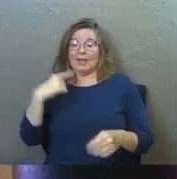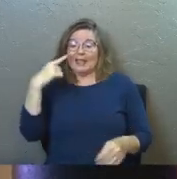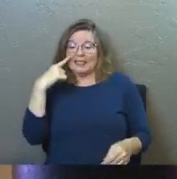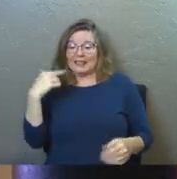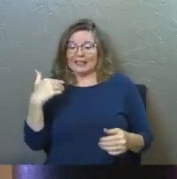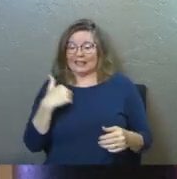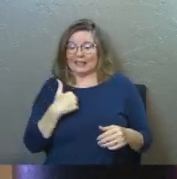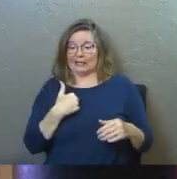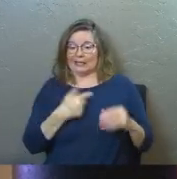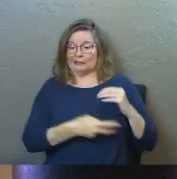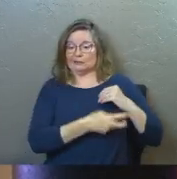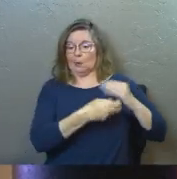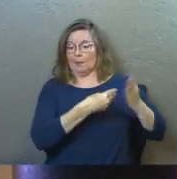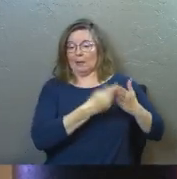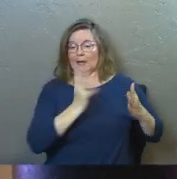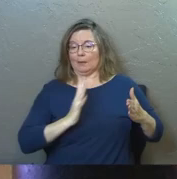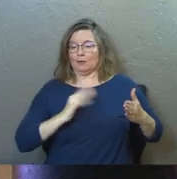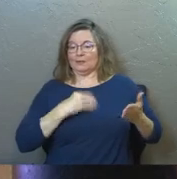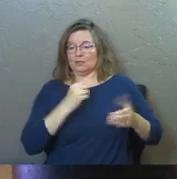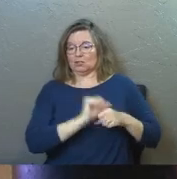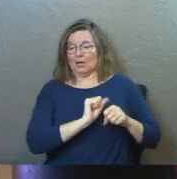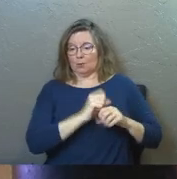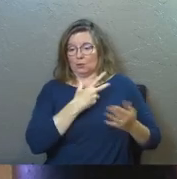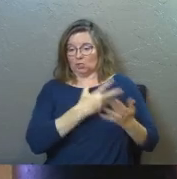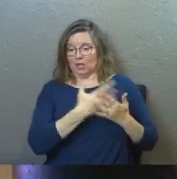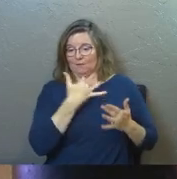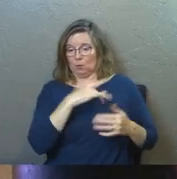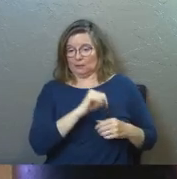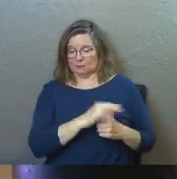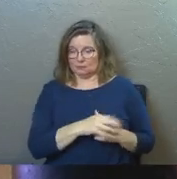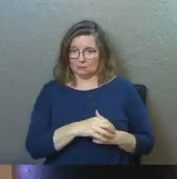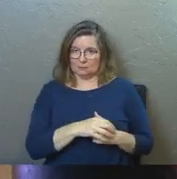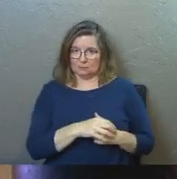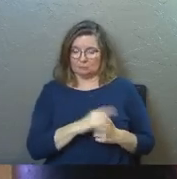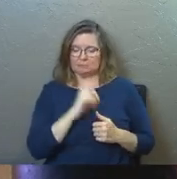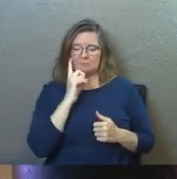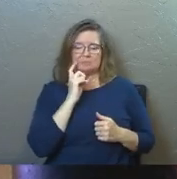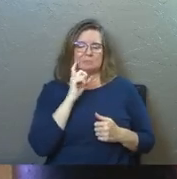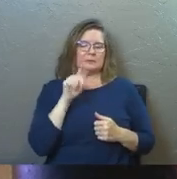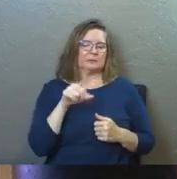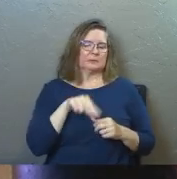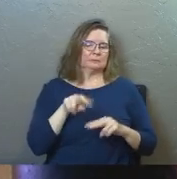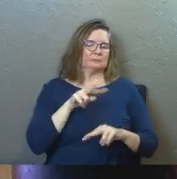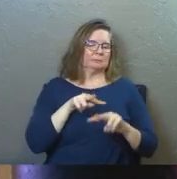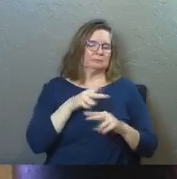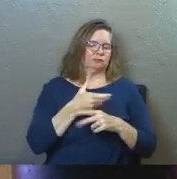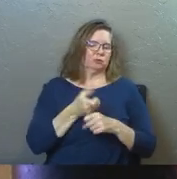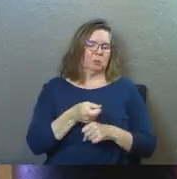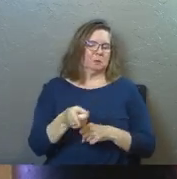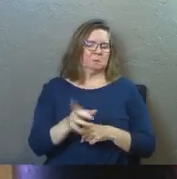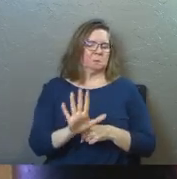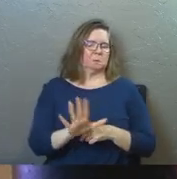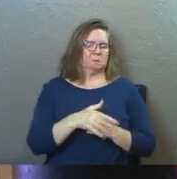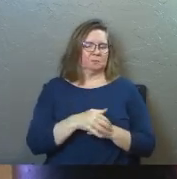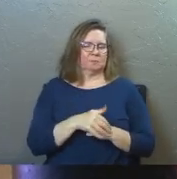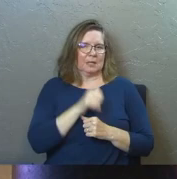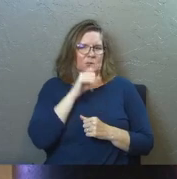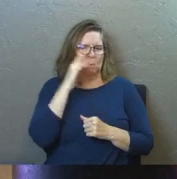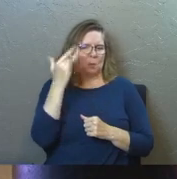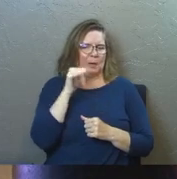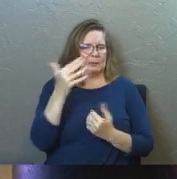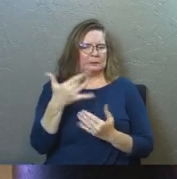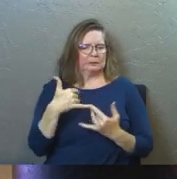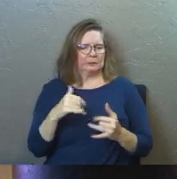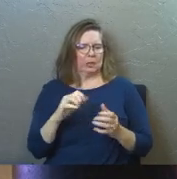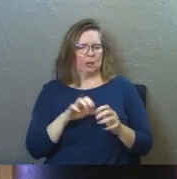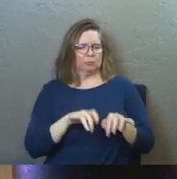think he embezzled money at a previous job and went to jail for it, and Brian's a little shady, and we don't trust him so much, not sure why